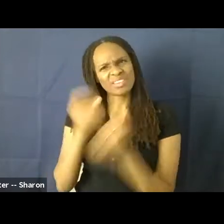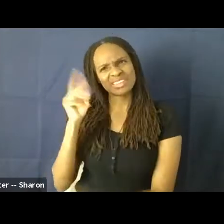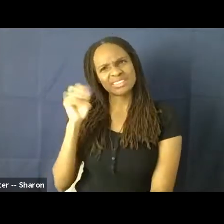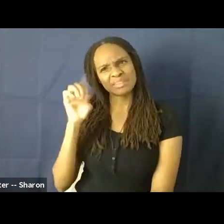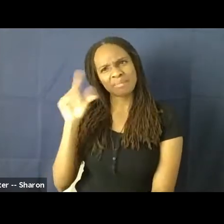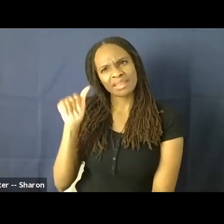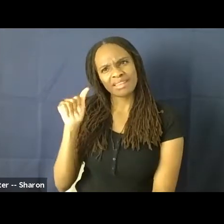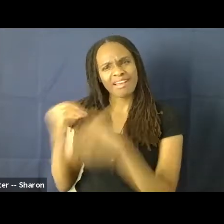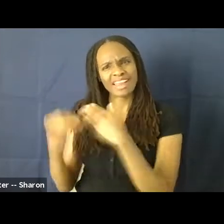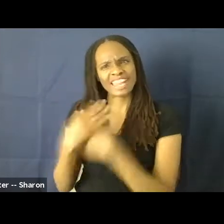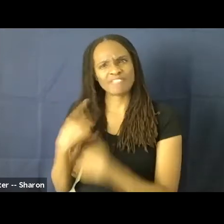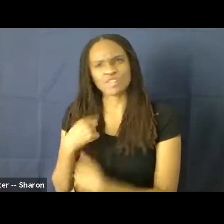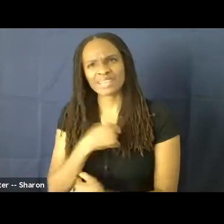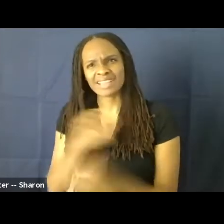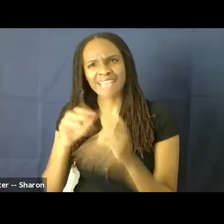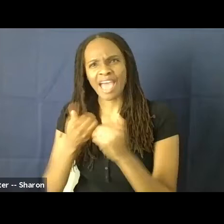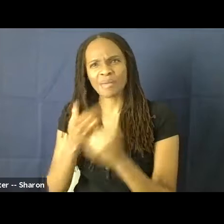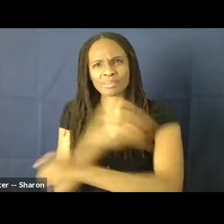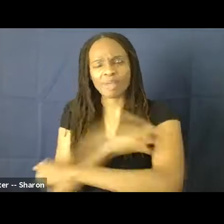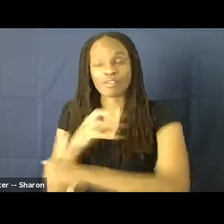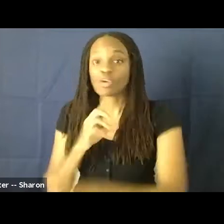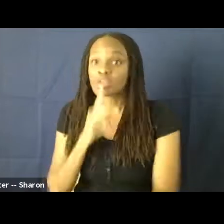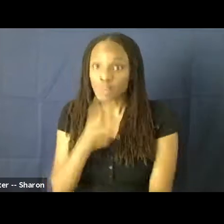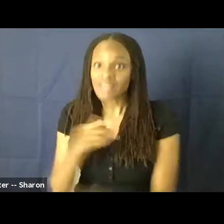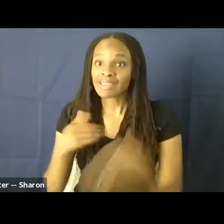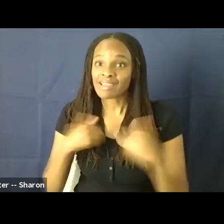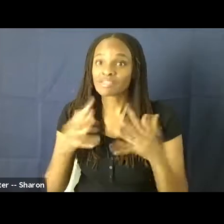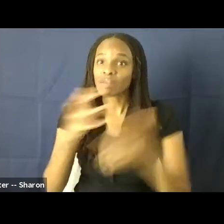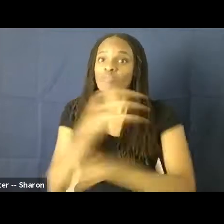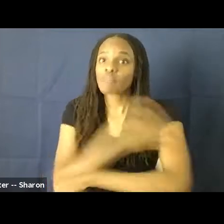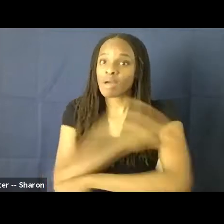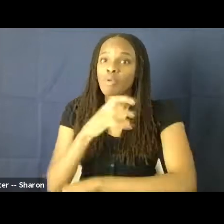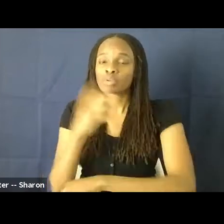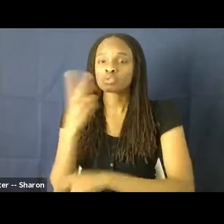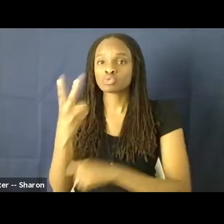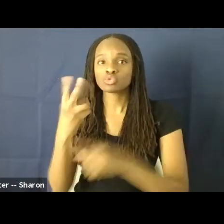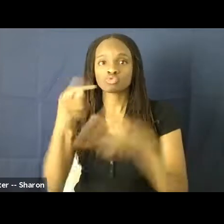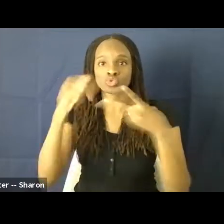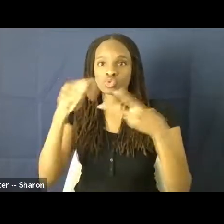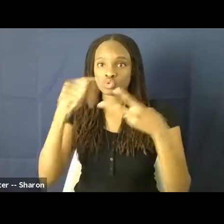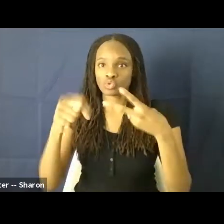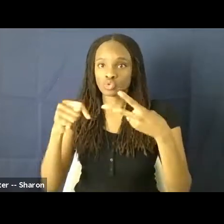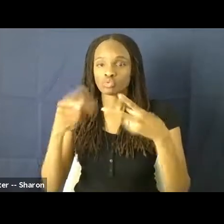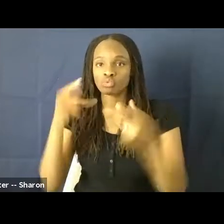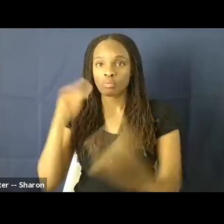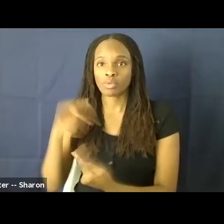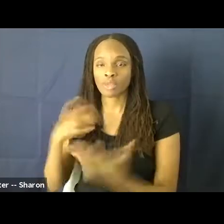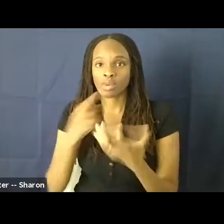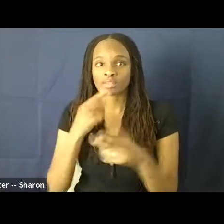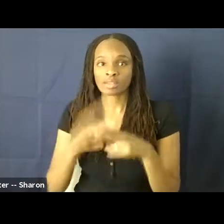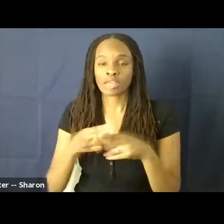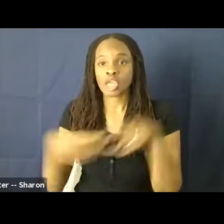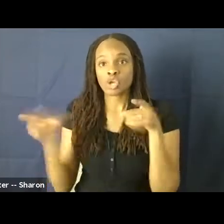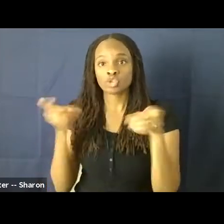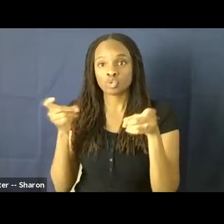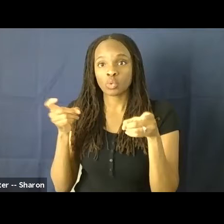us? How is it so powerful? It really is powerful. And these are two points I wanted to mention. Controlling images are